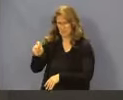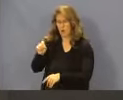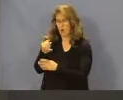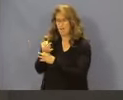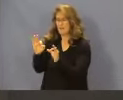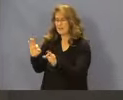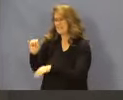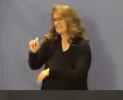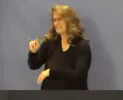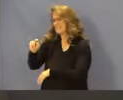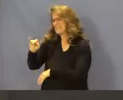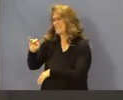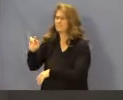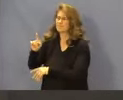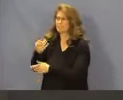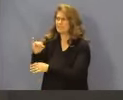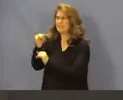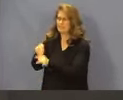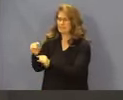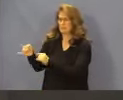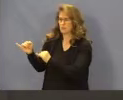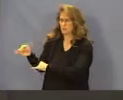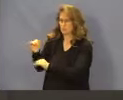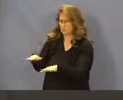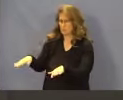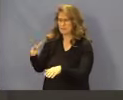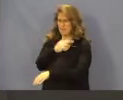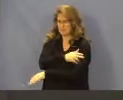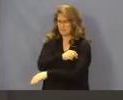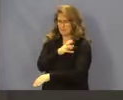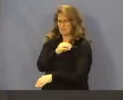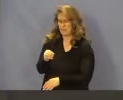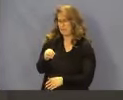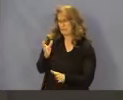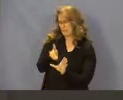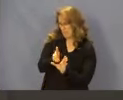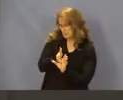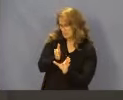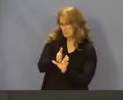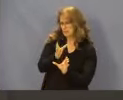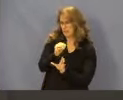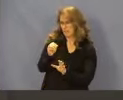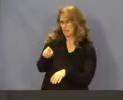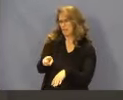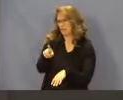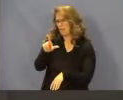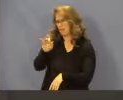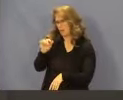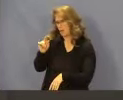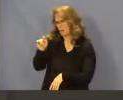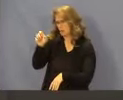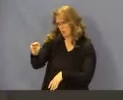children's hospitals, rehab, psychiatric, and long-term acute hospitals, and rural emergency hospitals.